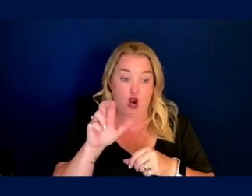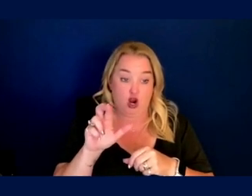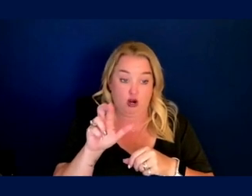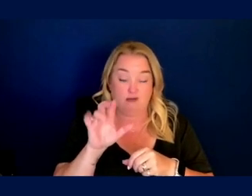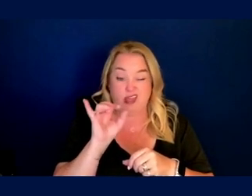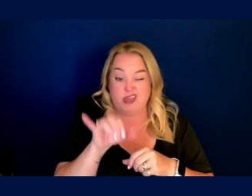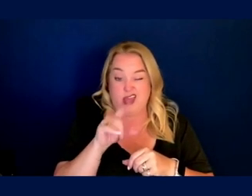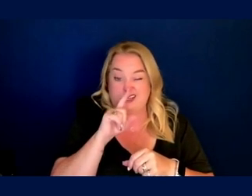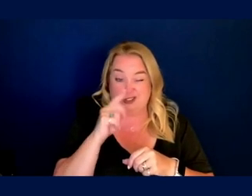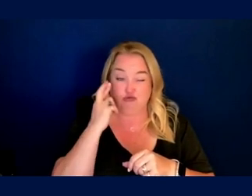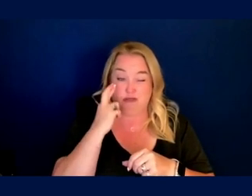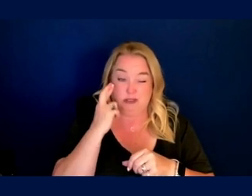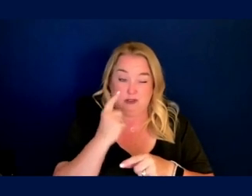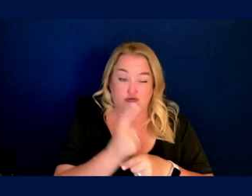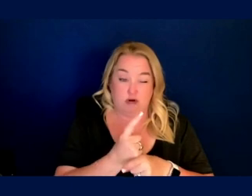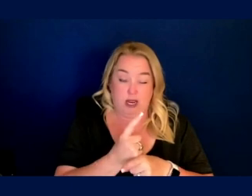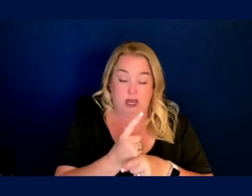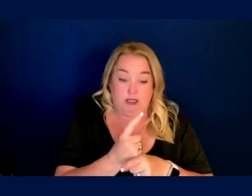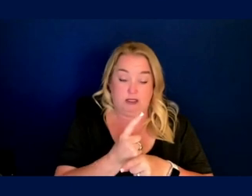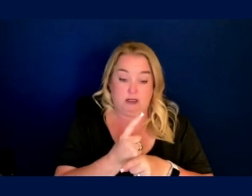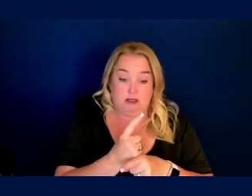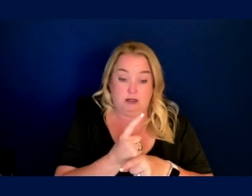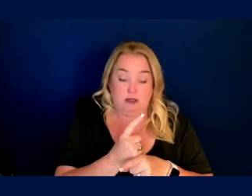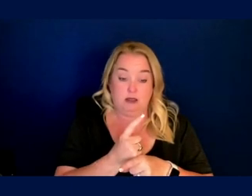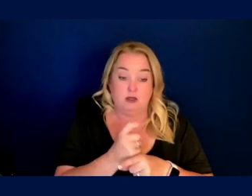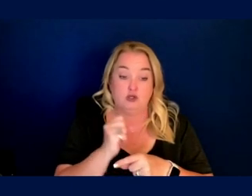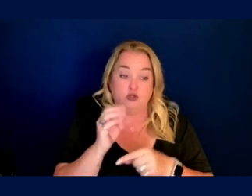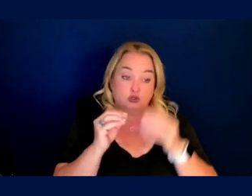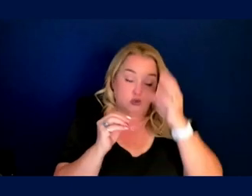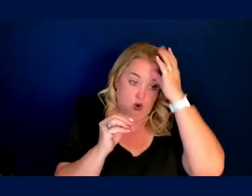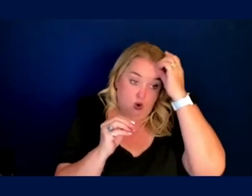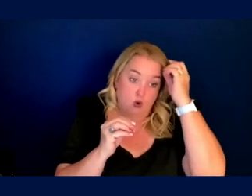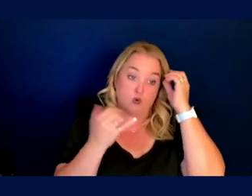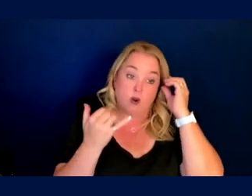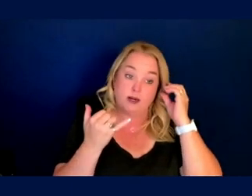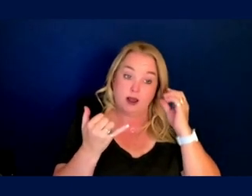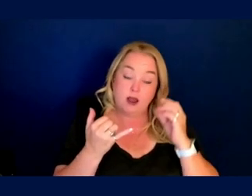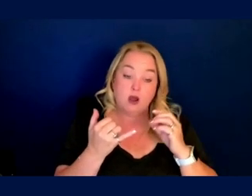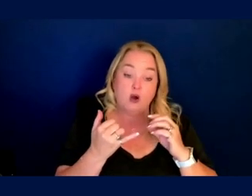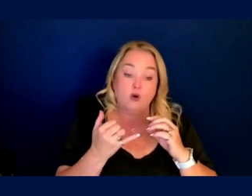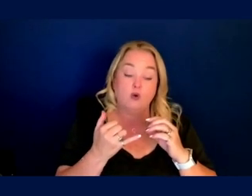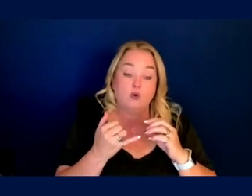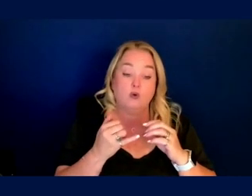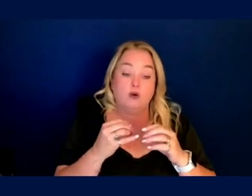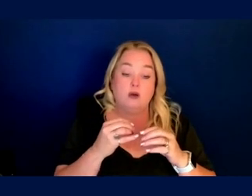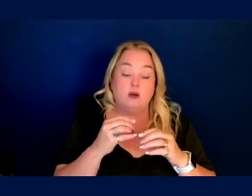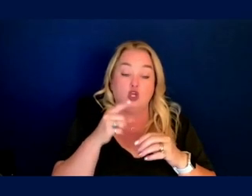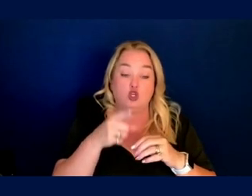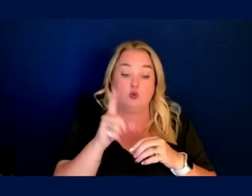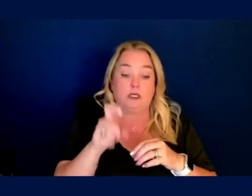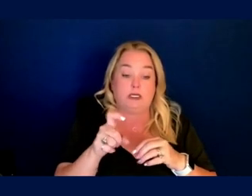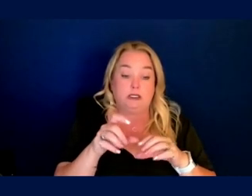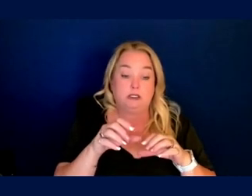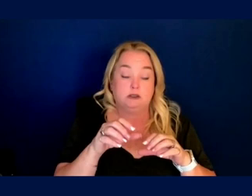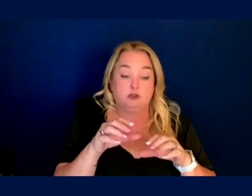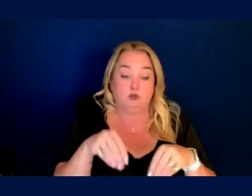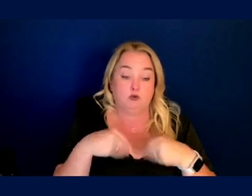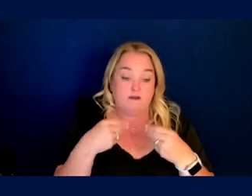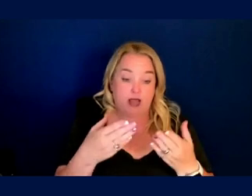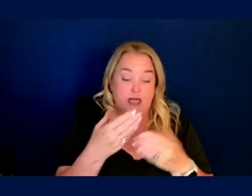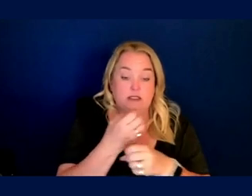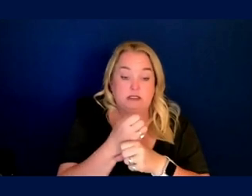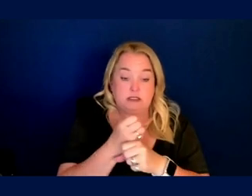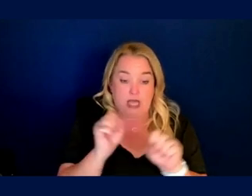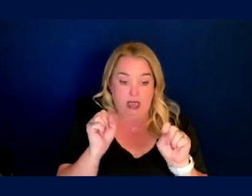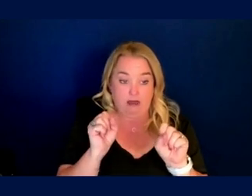reason for that, right? It's no one doesn't benefit. So right now, in operating in Astro Access, you need to be able to provide safe